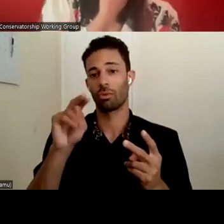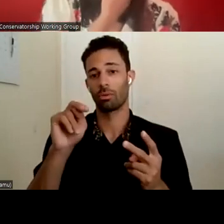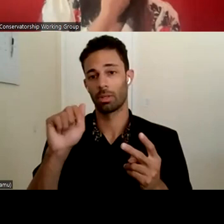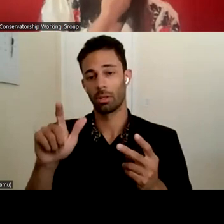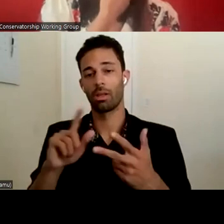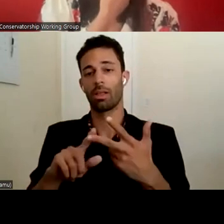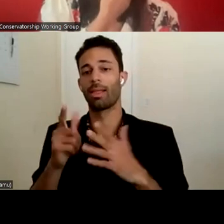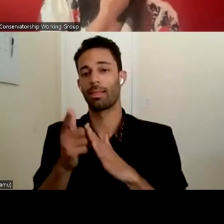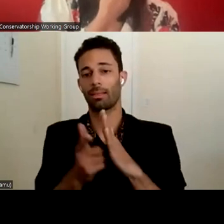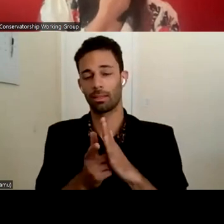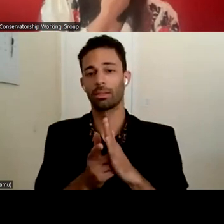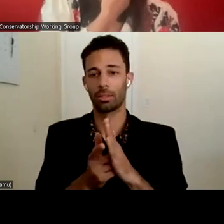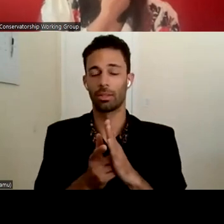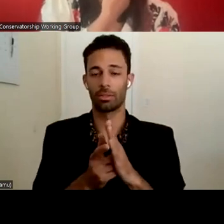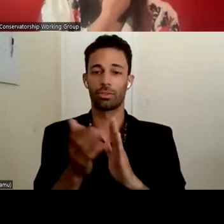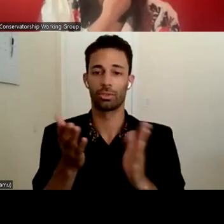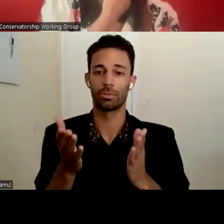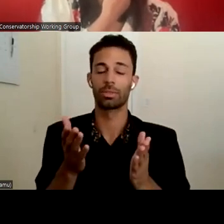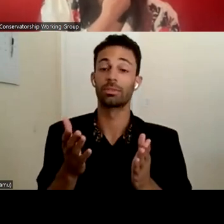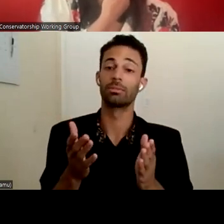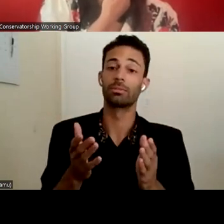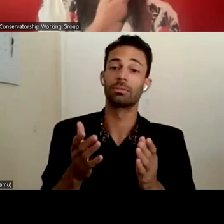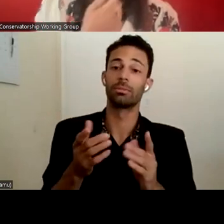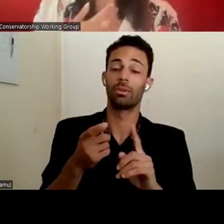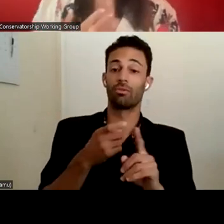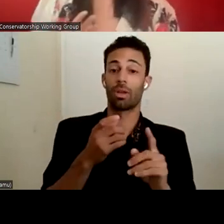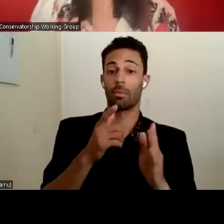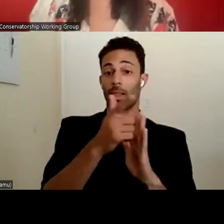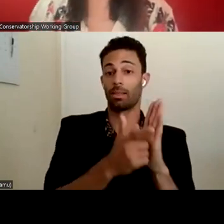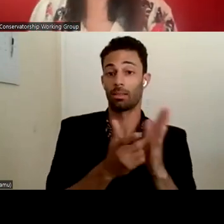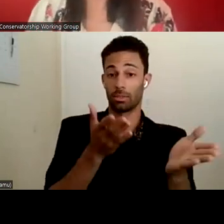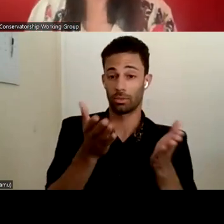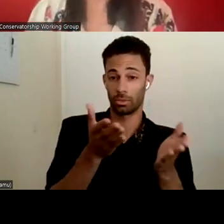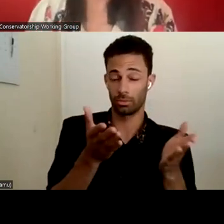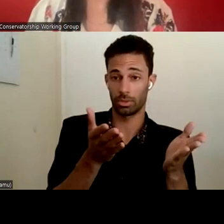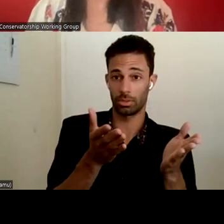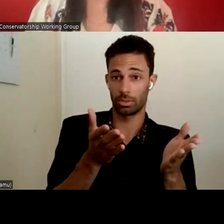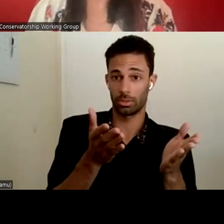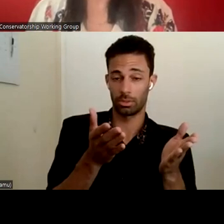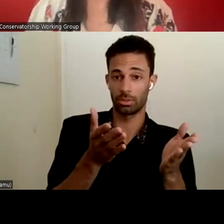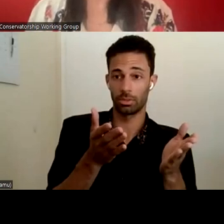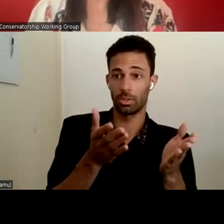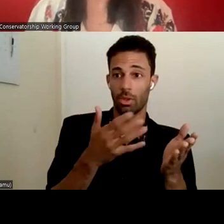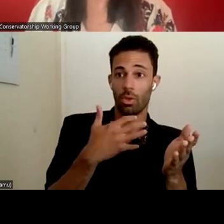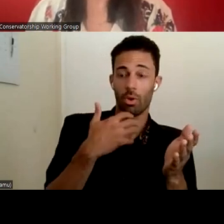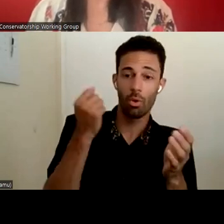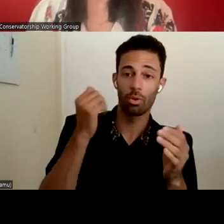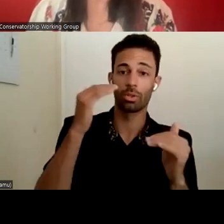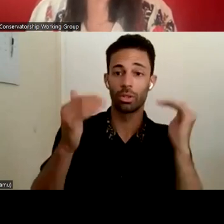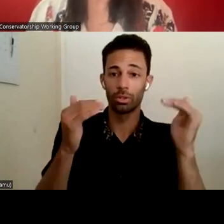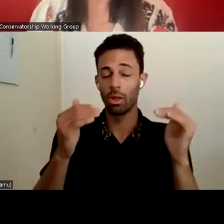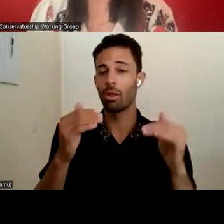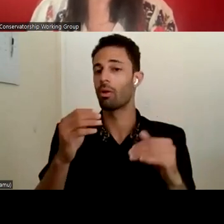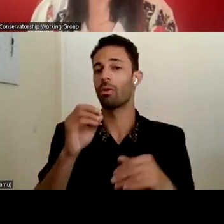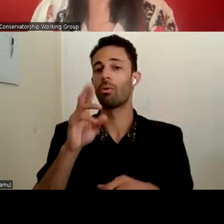looking at it from the, the narrow issue of like from legal services. If, um, the older adult or, or their daughter were